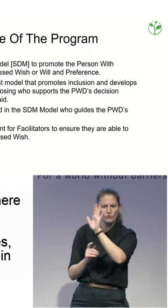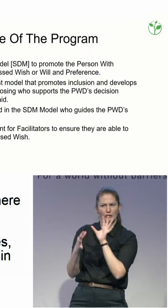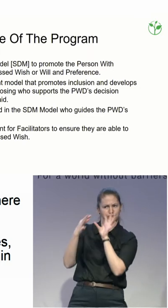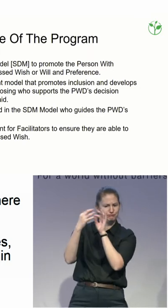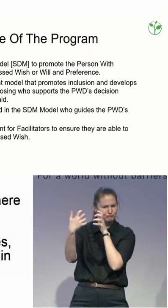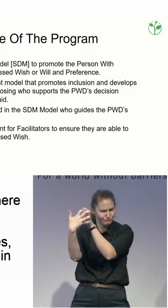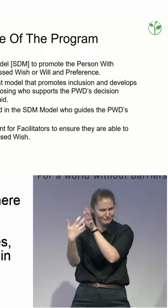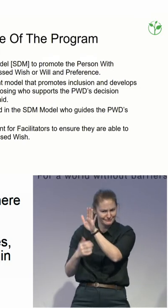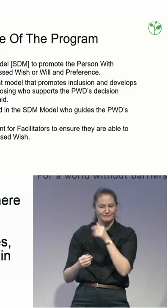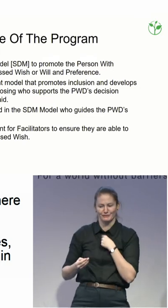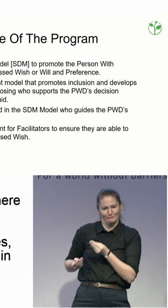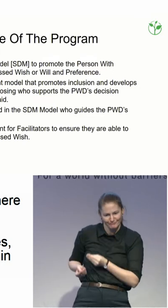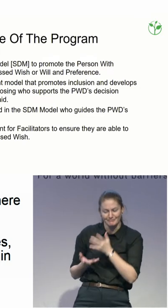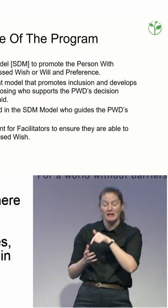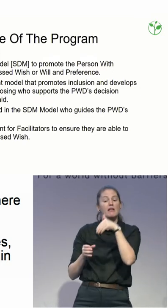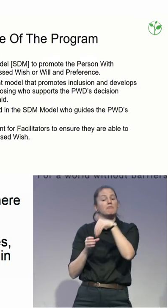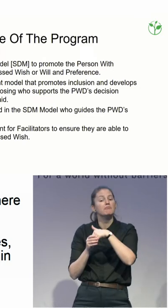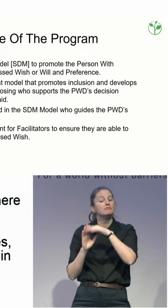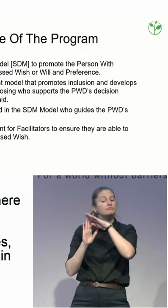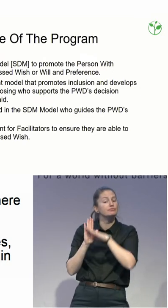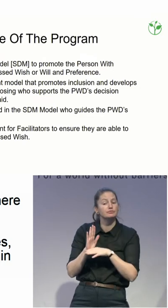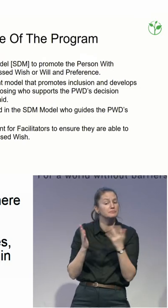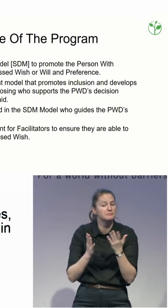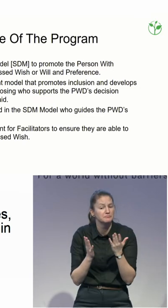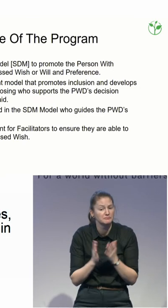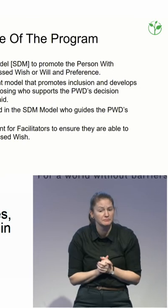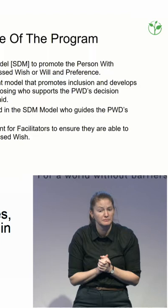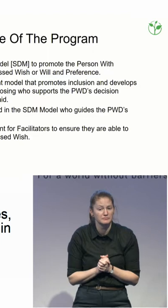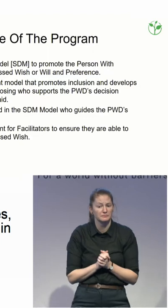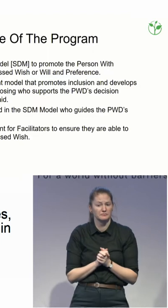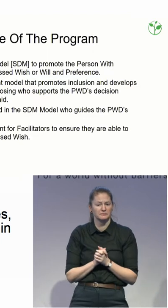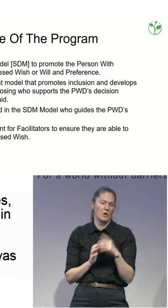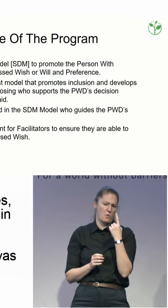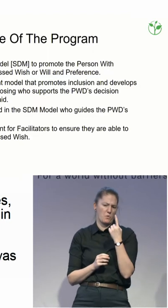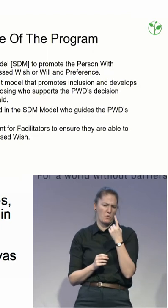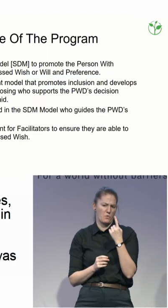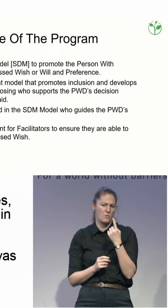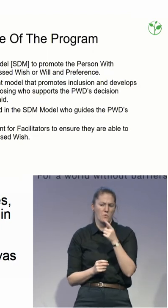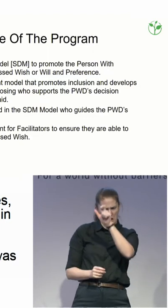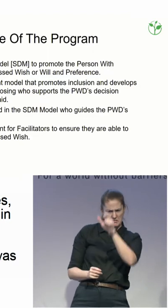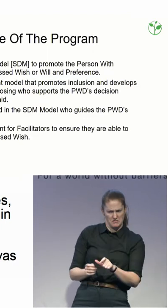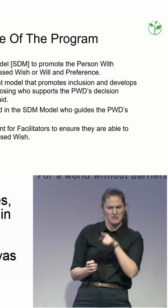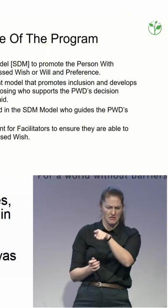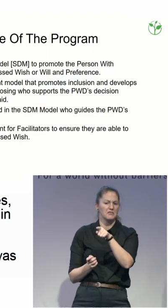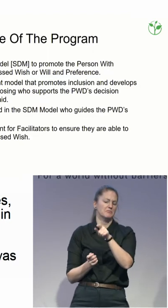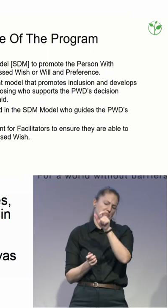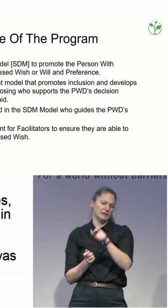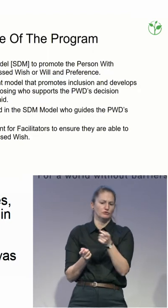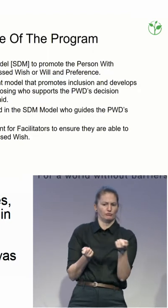a facilitator who is paid, forming a team